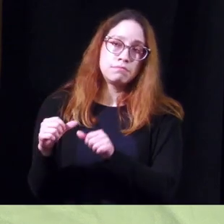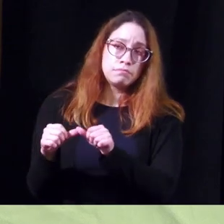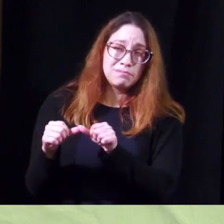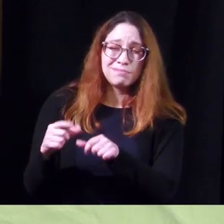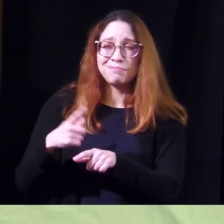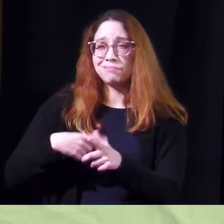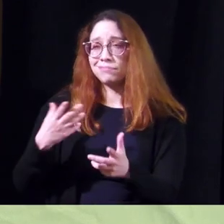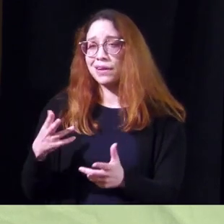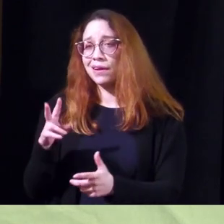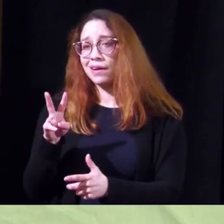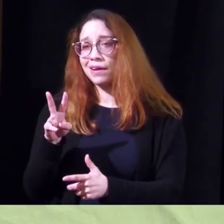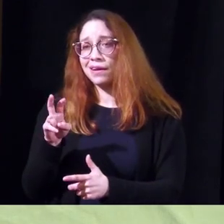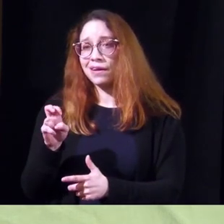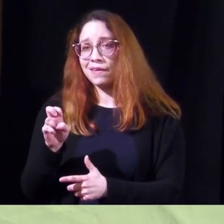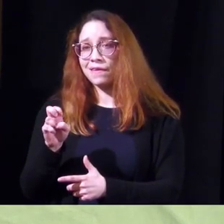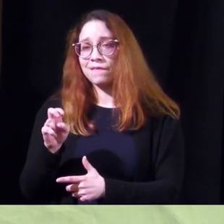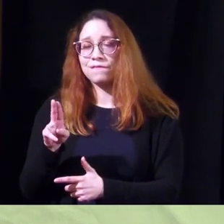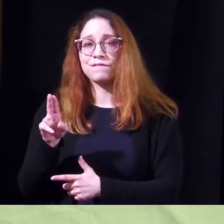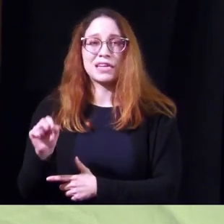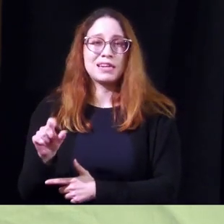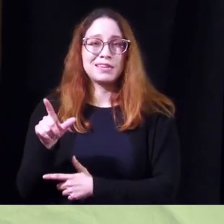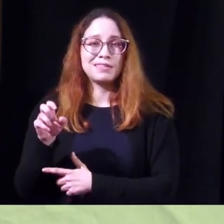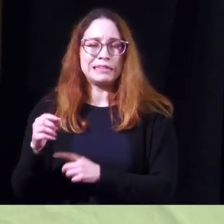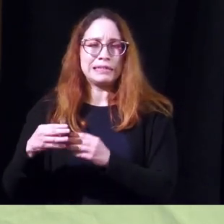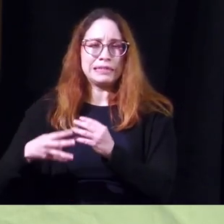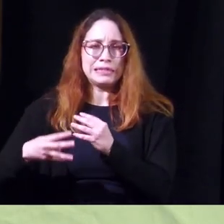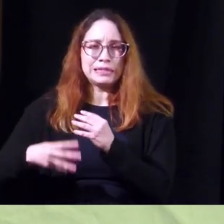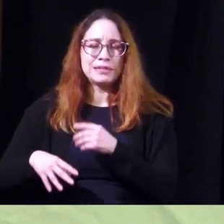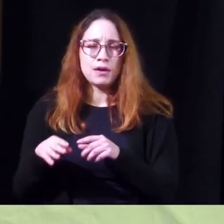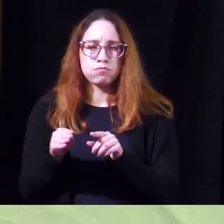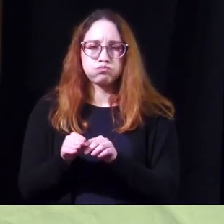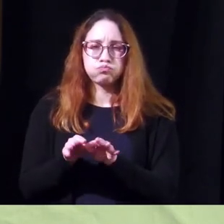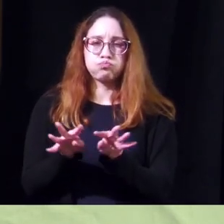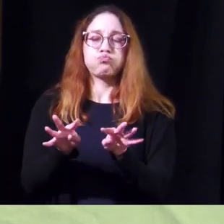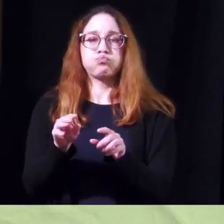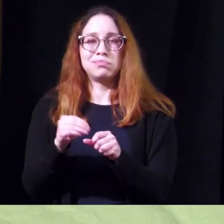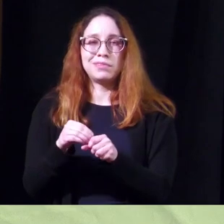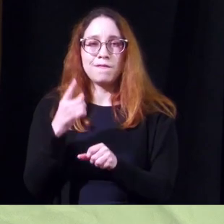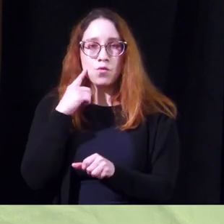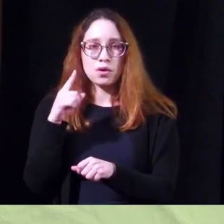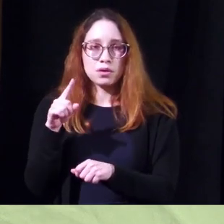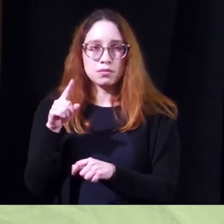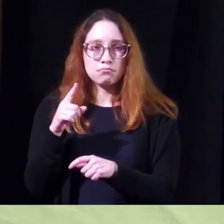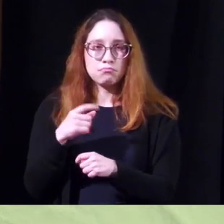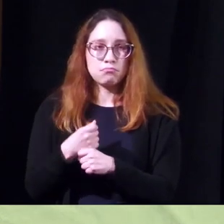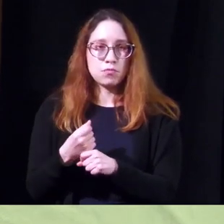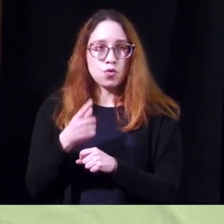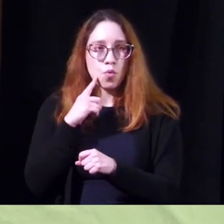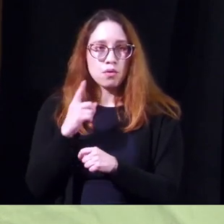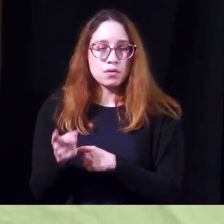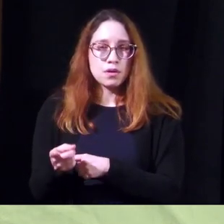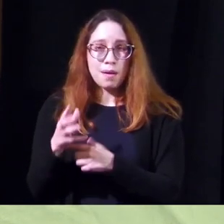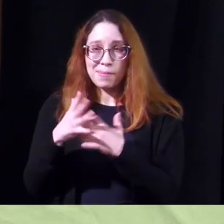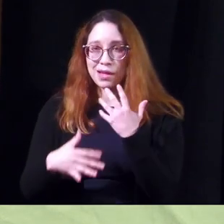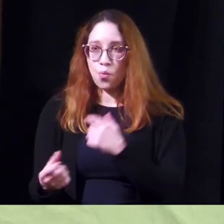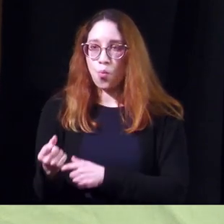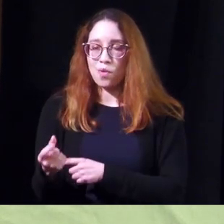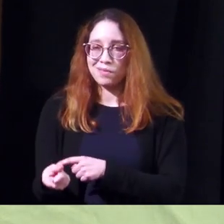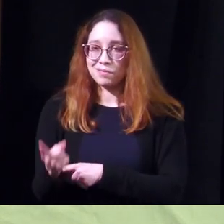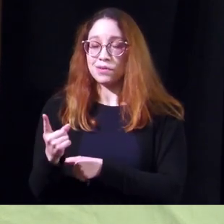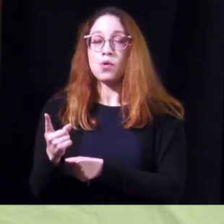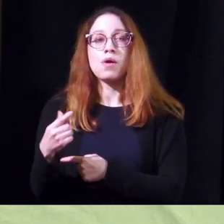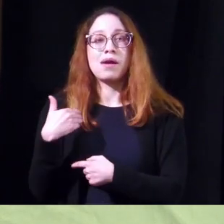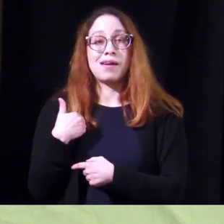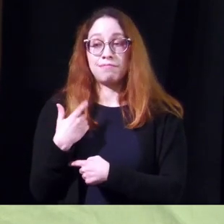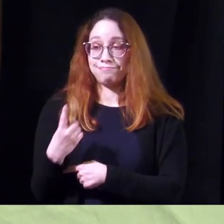can be due to venous leak that there's microscopic valves that are responsible for holding the blood in the penis that they'll